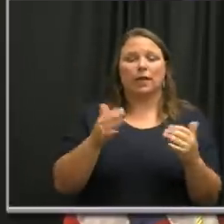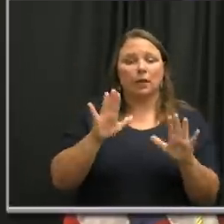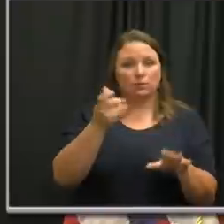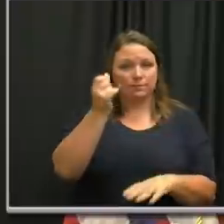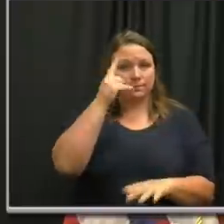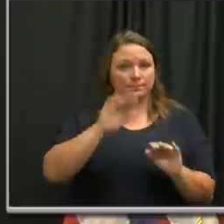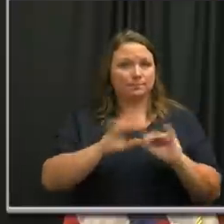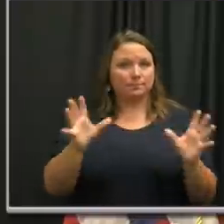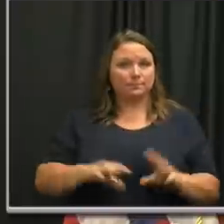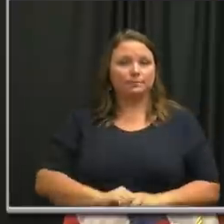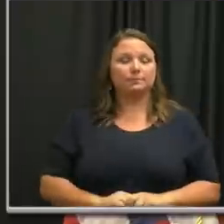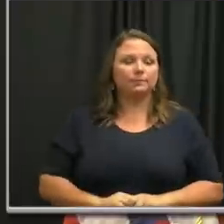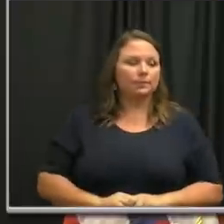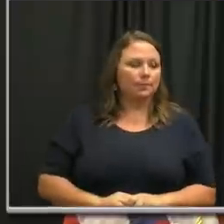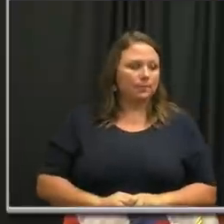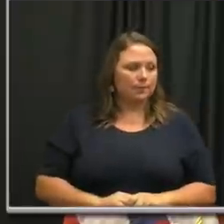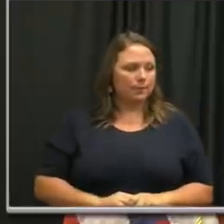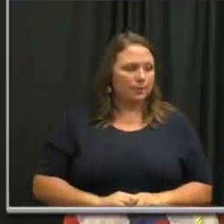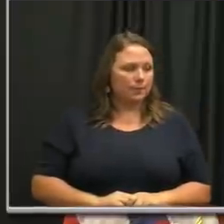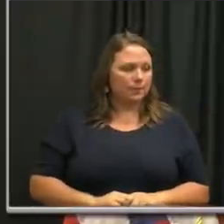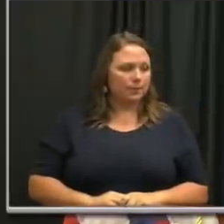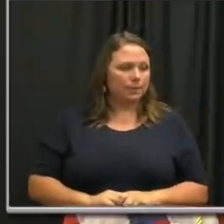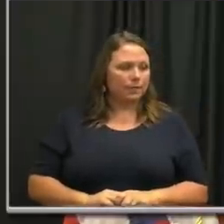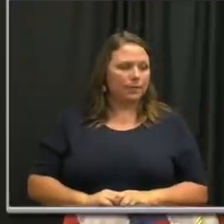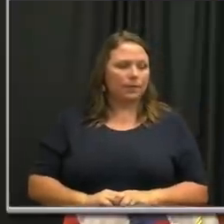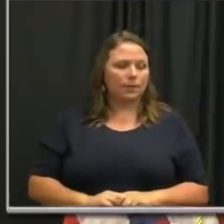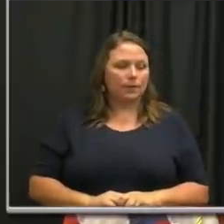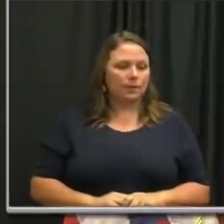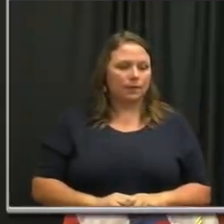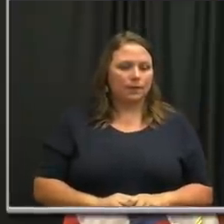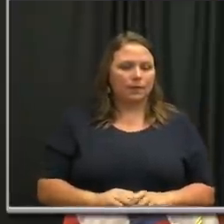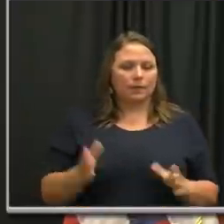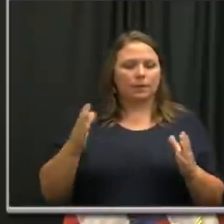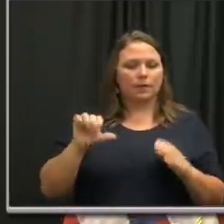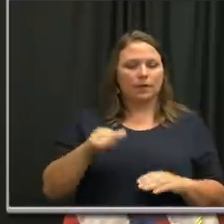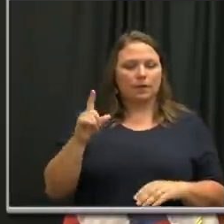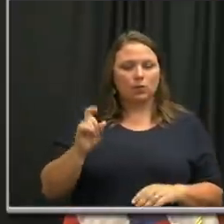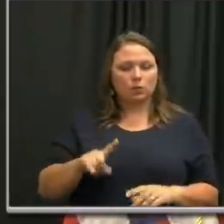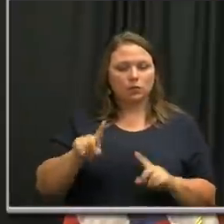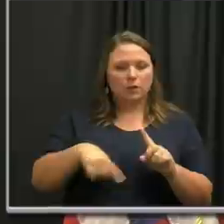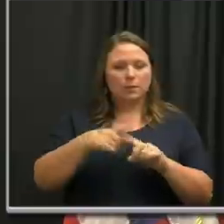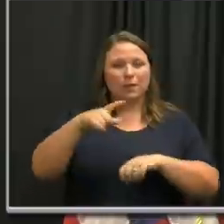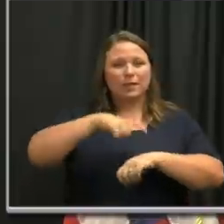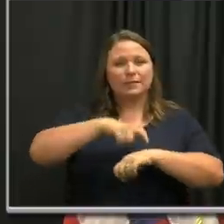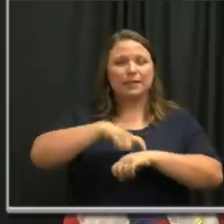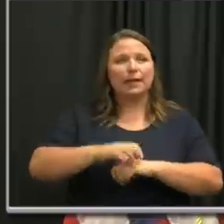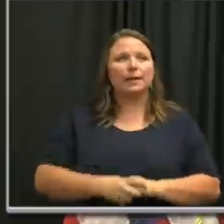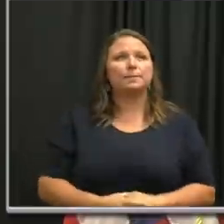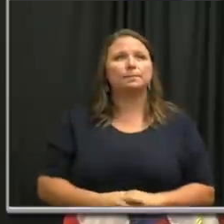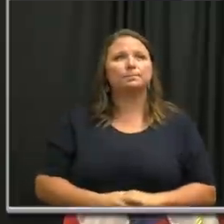mistake about that. And then the other question around the timeline.